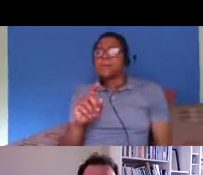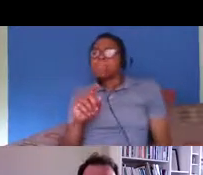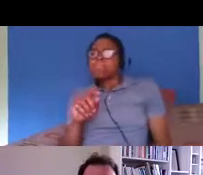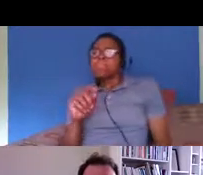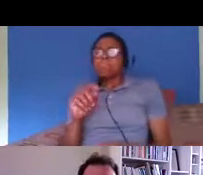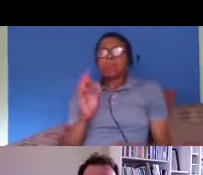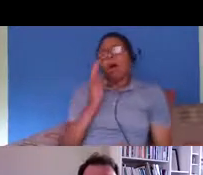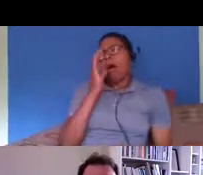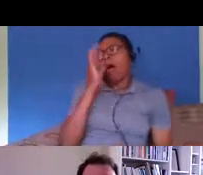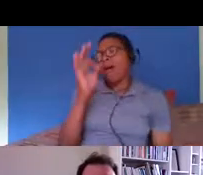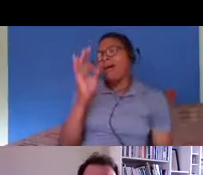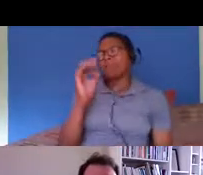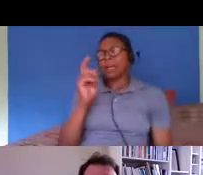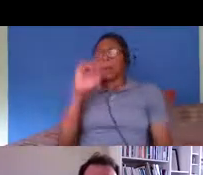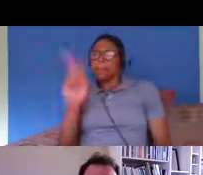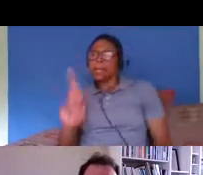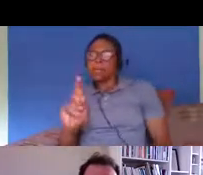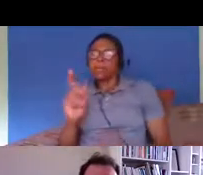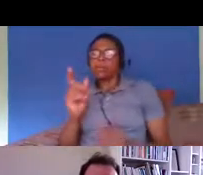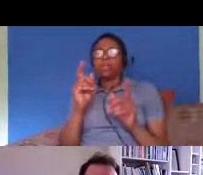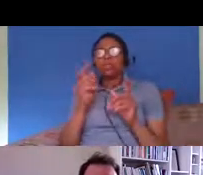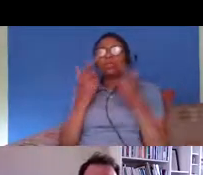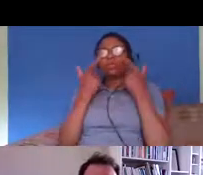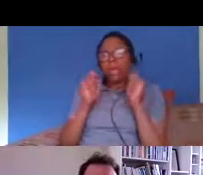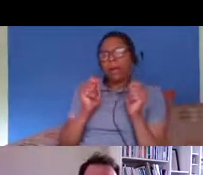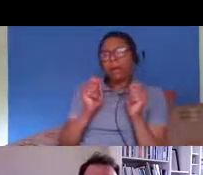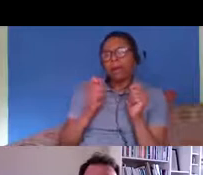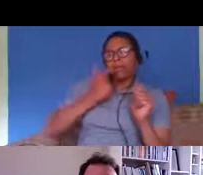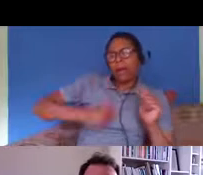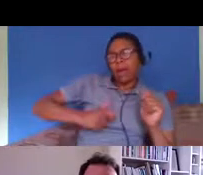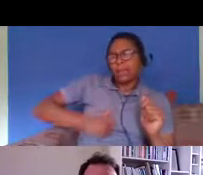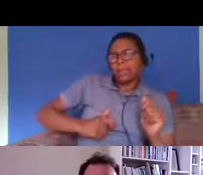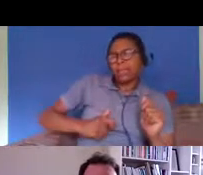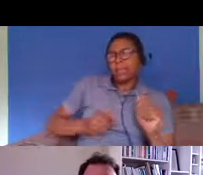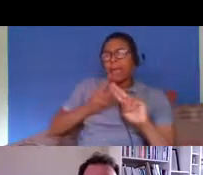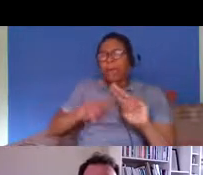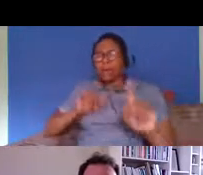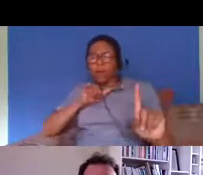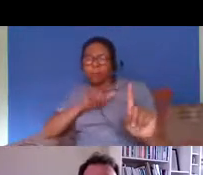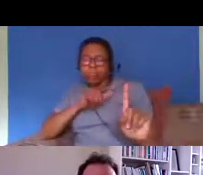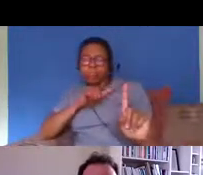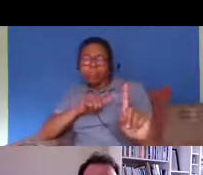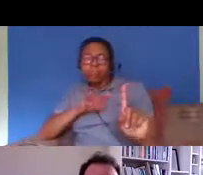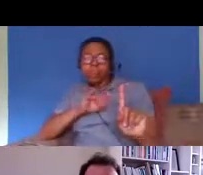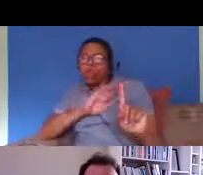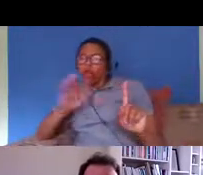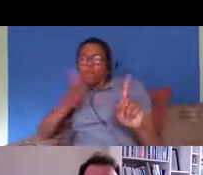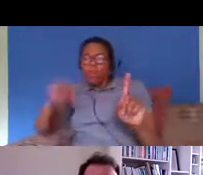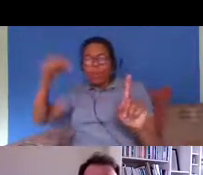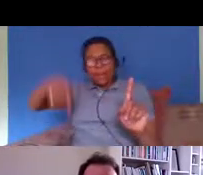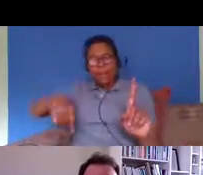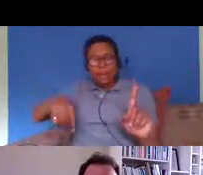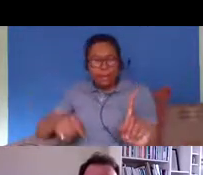card checks but only for certain citizens only for people who are suspected not to be from around here